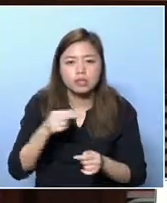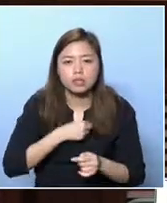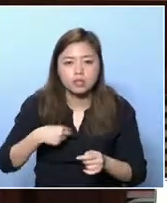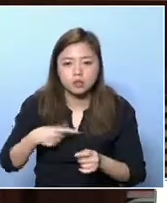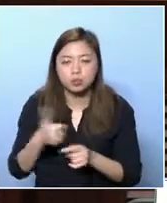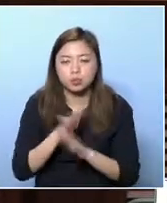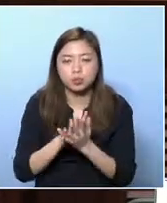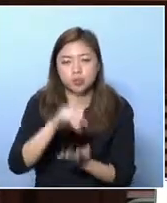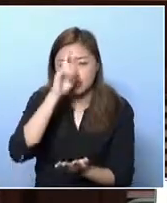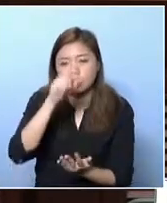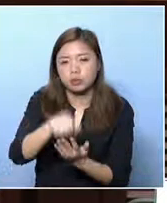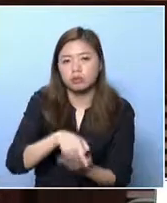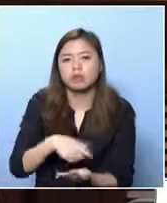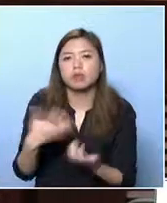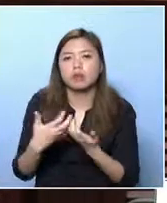For example,